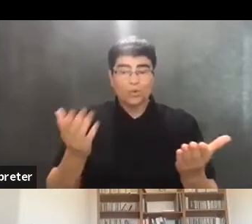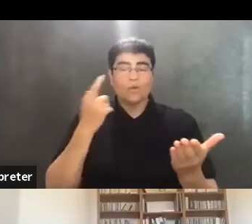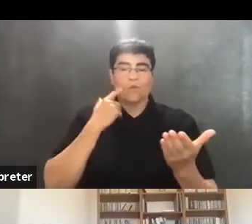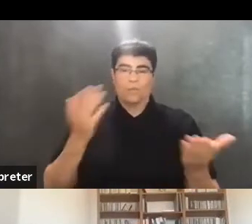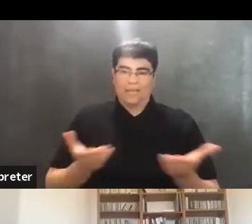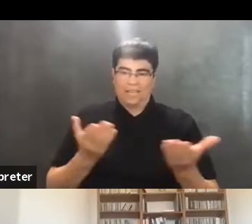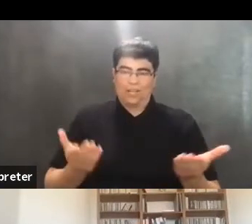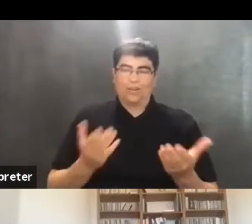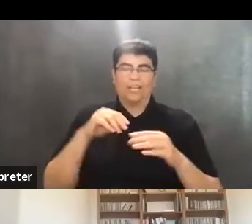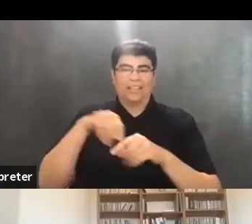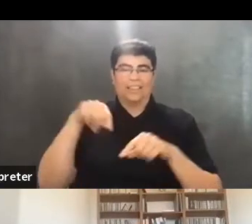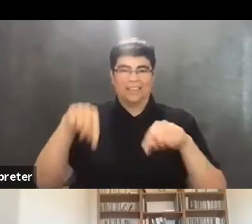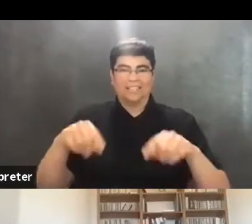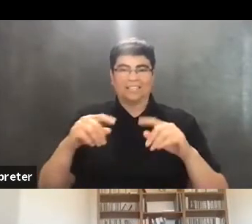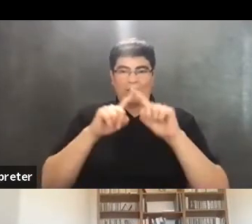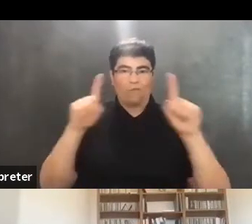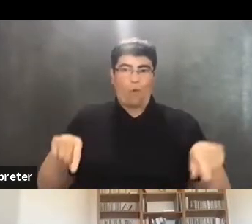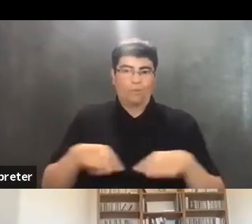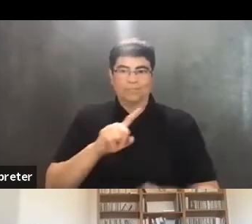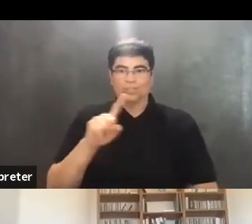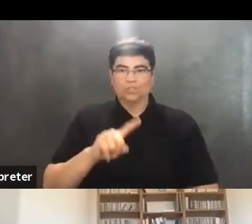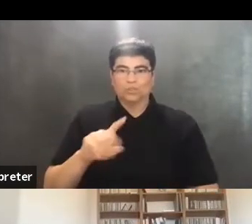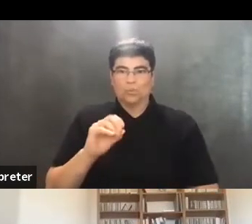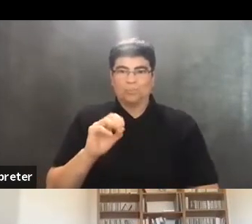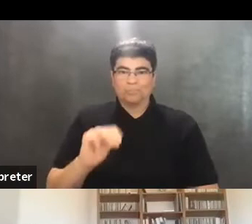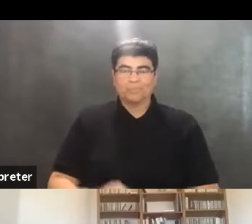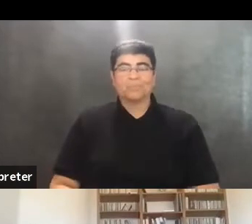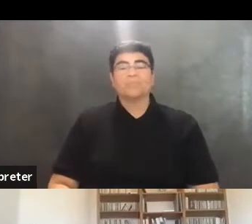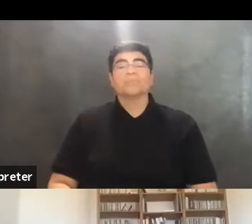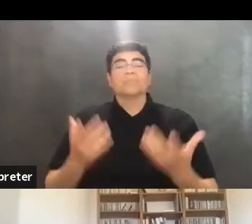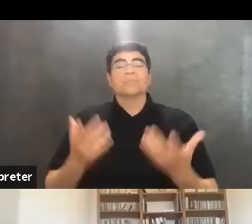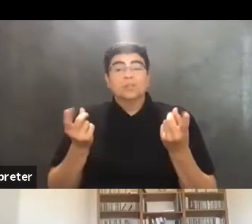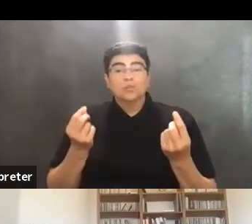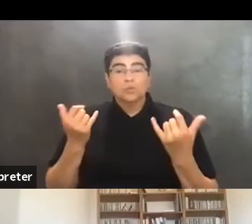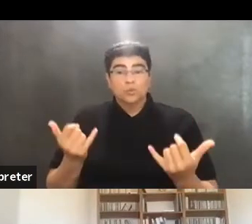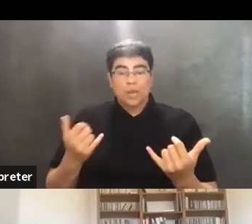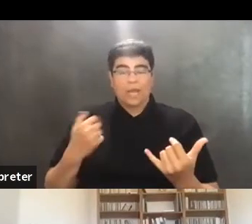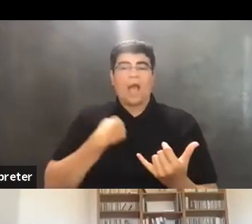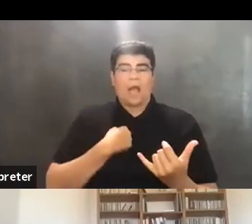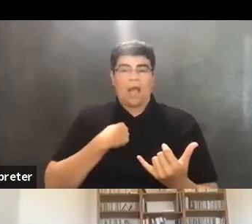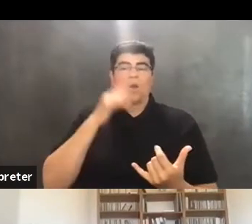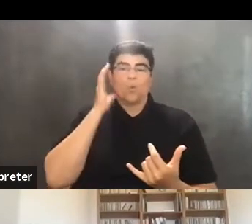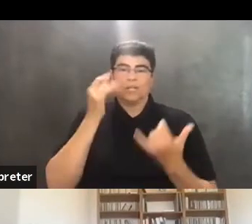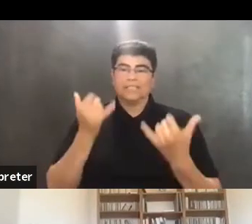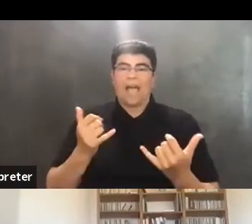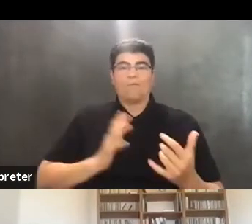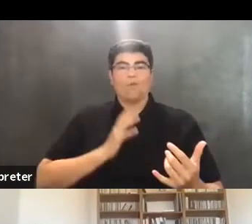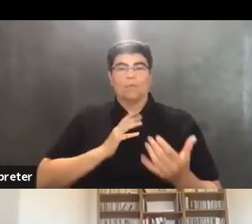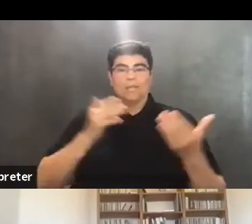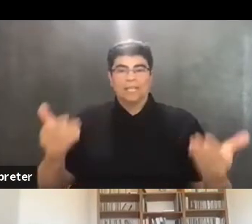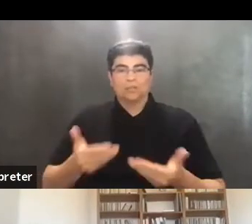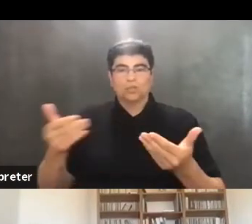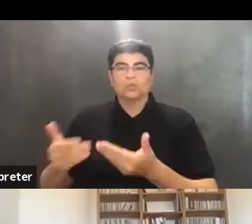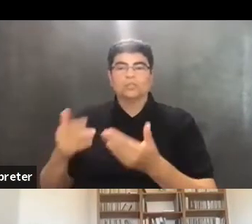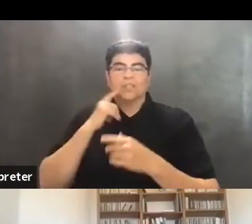here in this form. So the format today is that I will now kind of formally introduce the